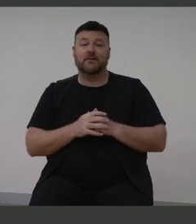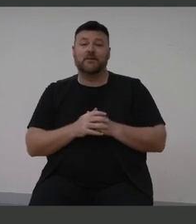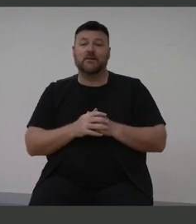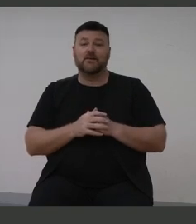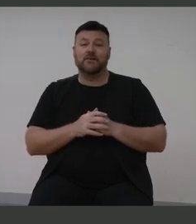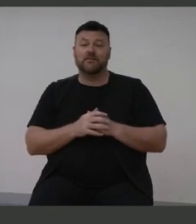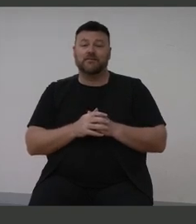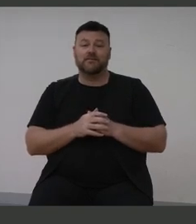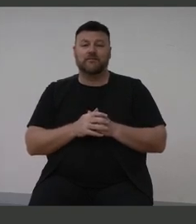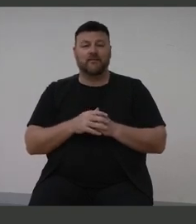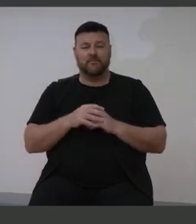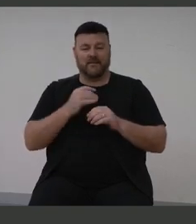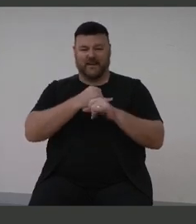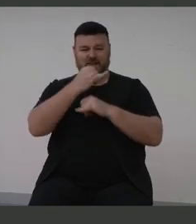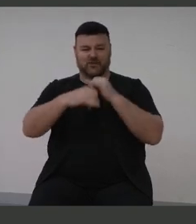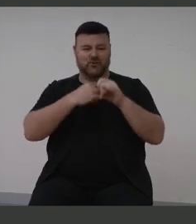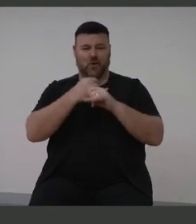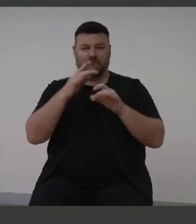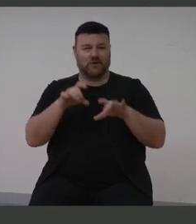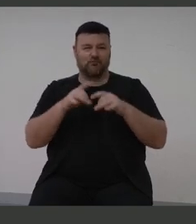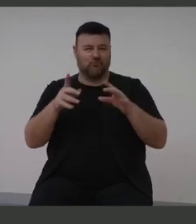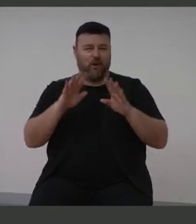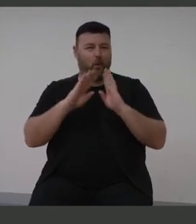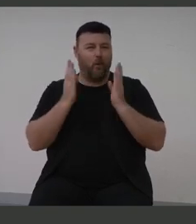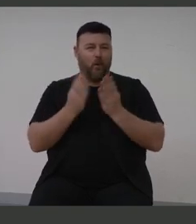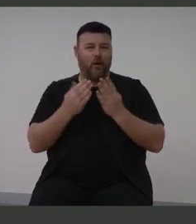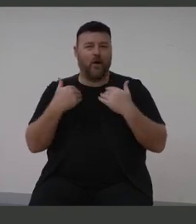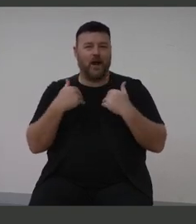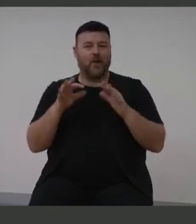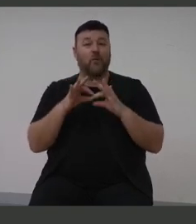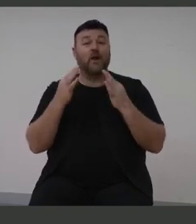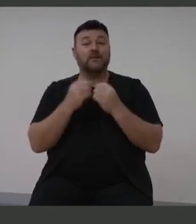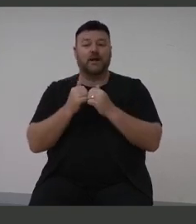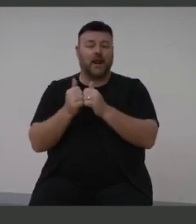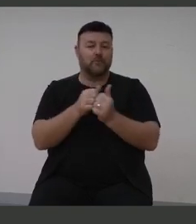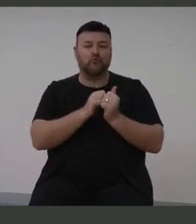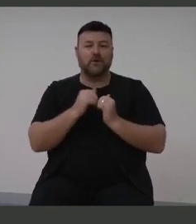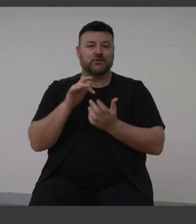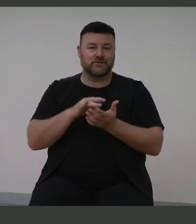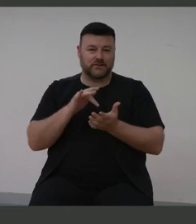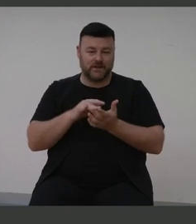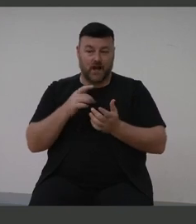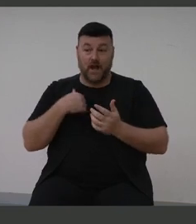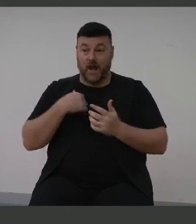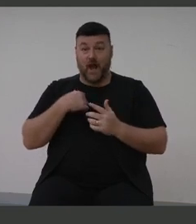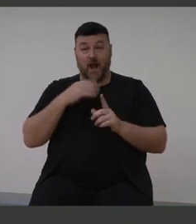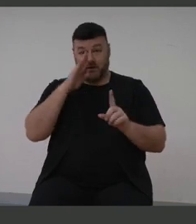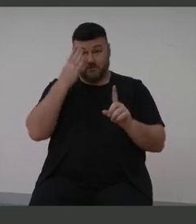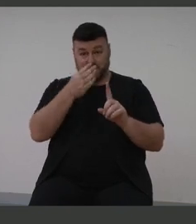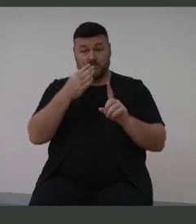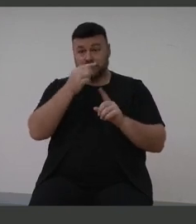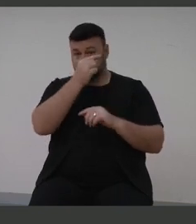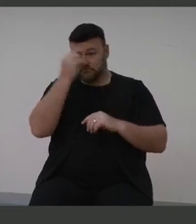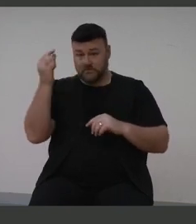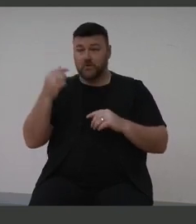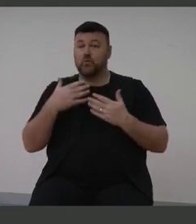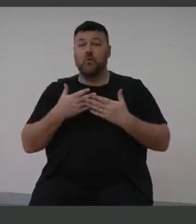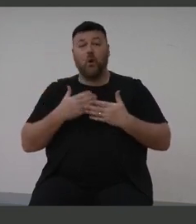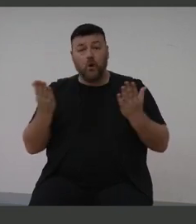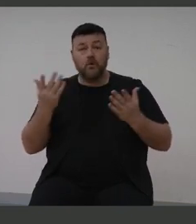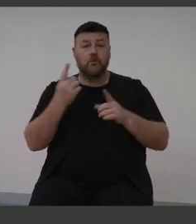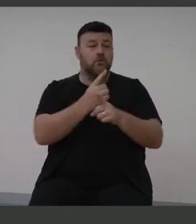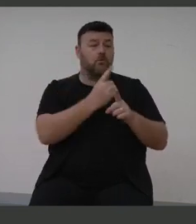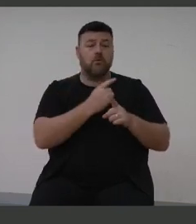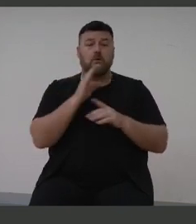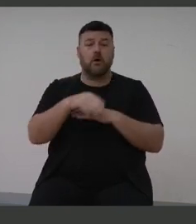Australia, a World Health Organisation collaborating centre. Our mission is to help open up the conversation about hearing. You